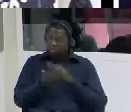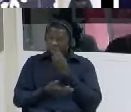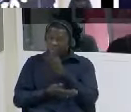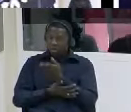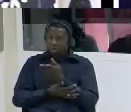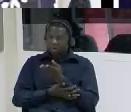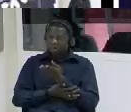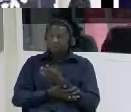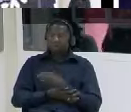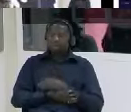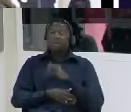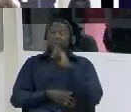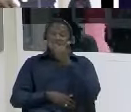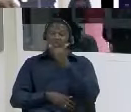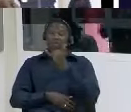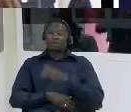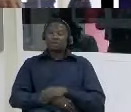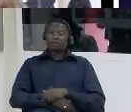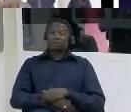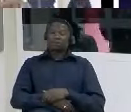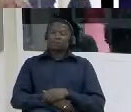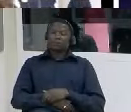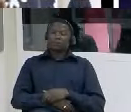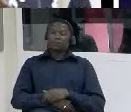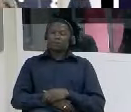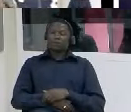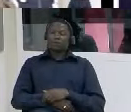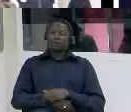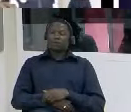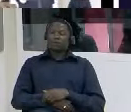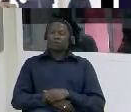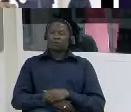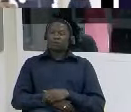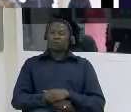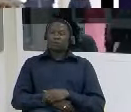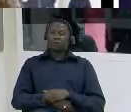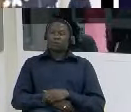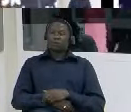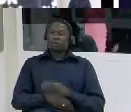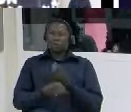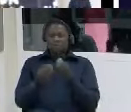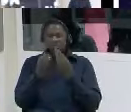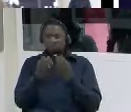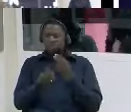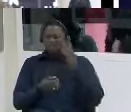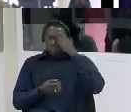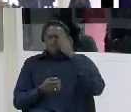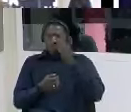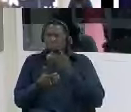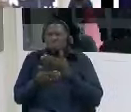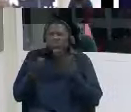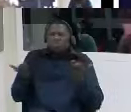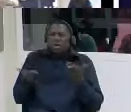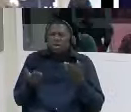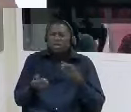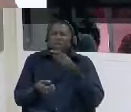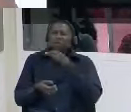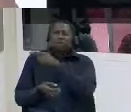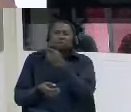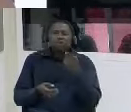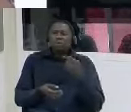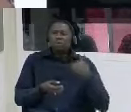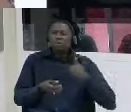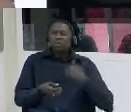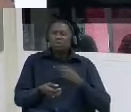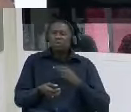was the reason behind the arrest and subsequent uh detention the reason was this for the body